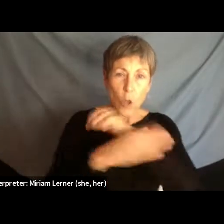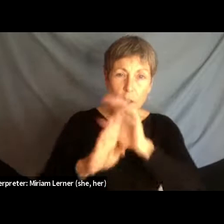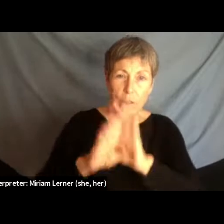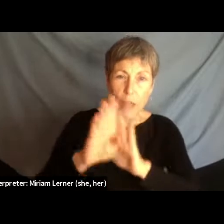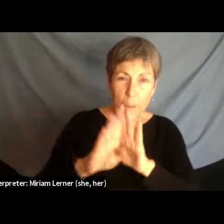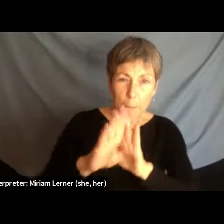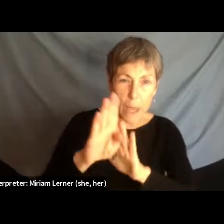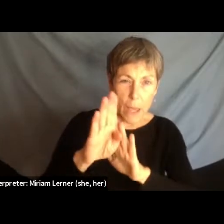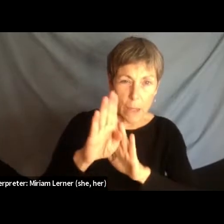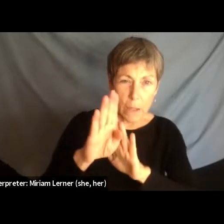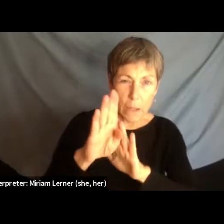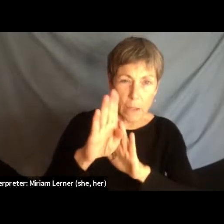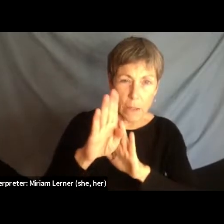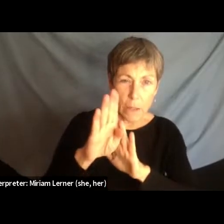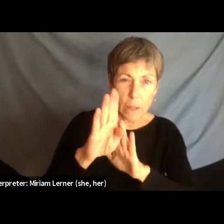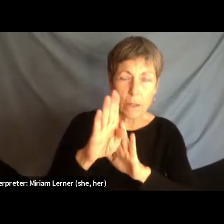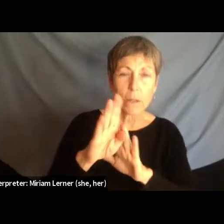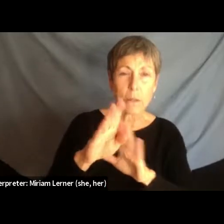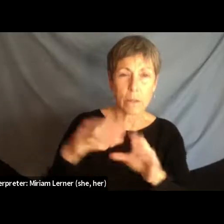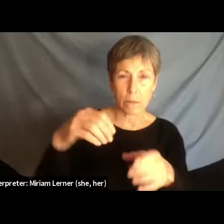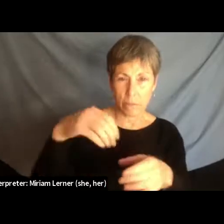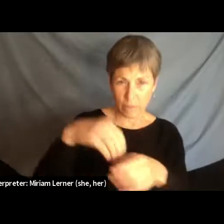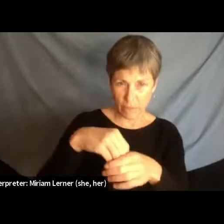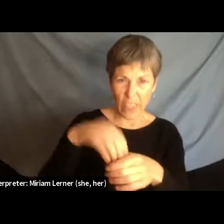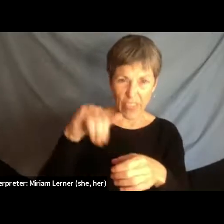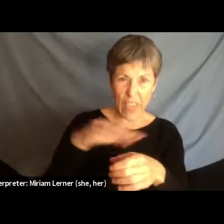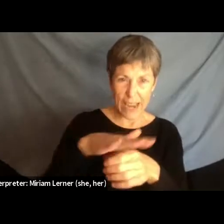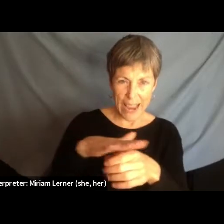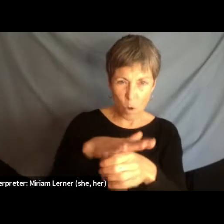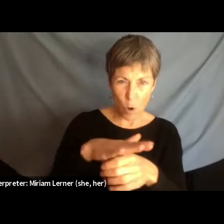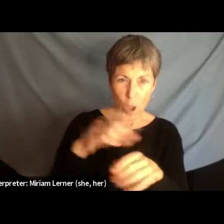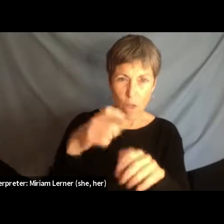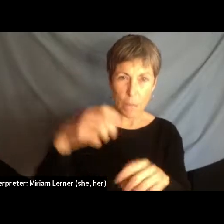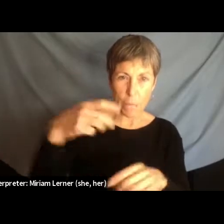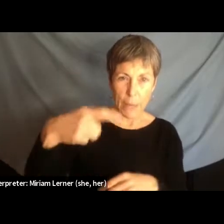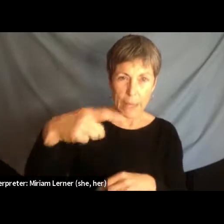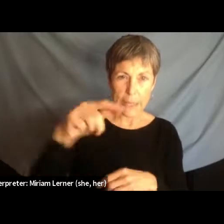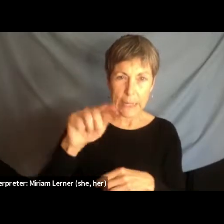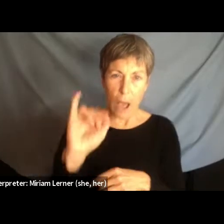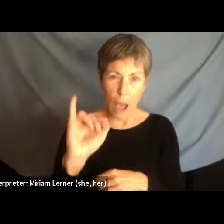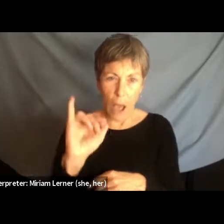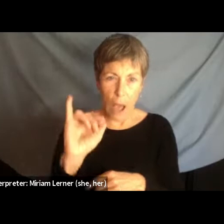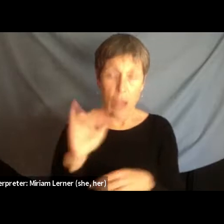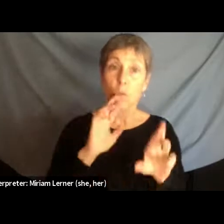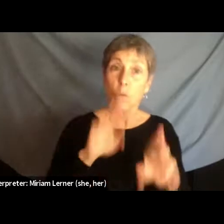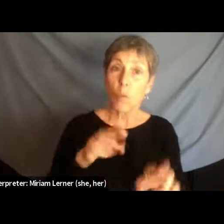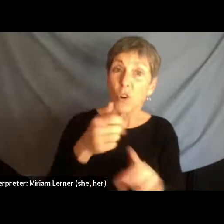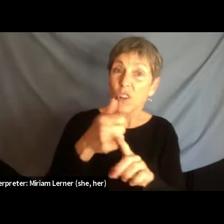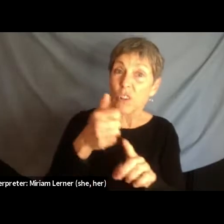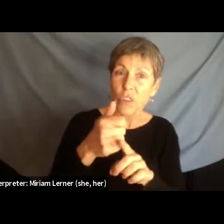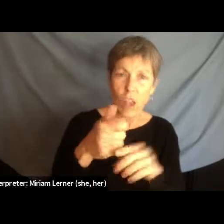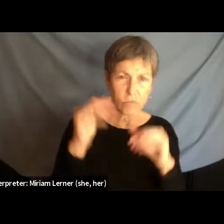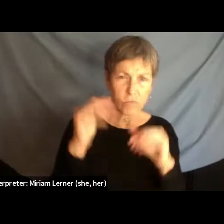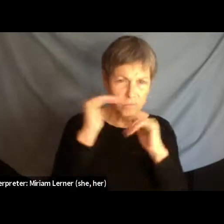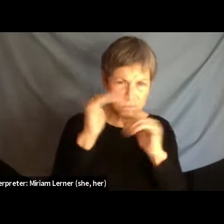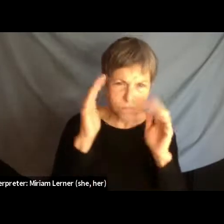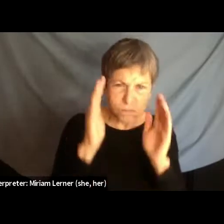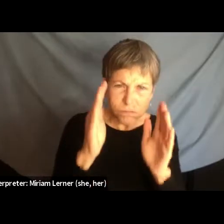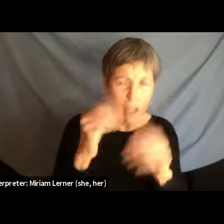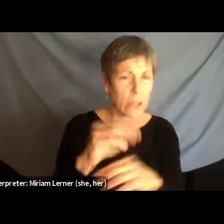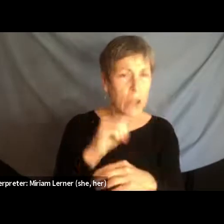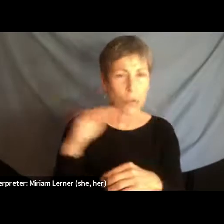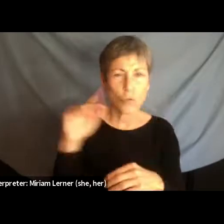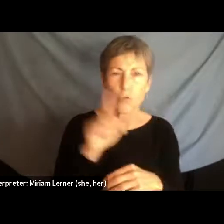In Kashwa Farouk Ahmad from PTI. The report is exclusively untrue. In